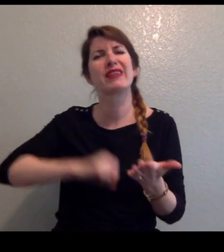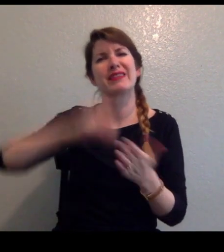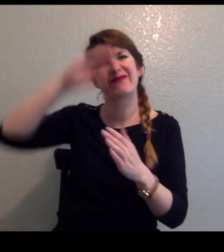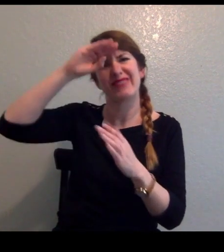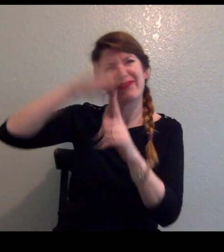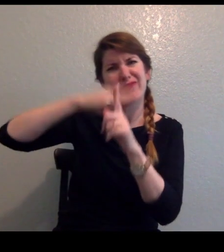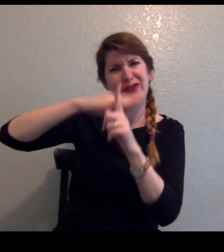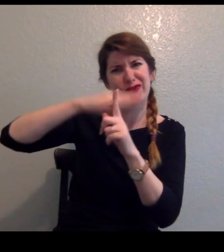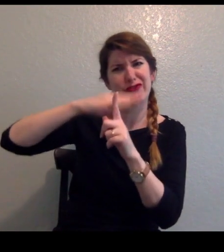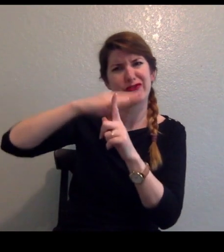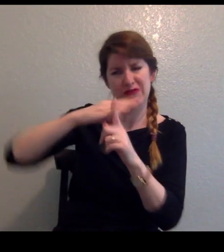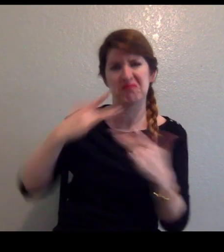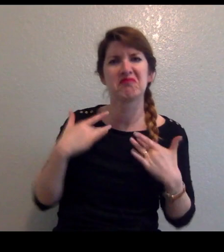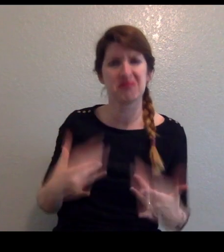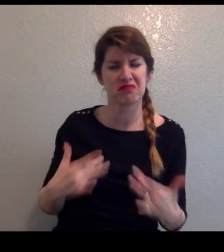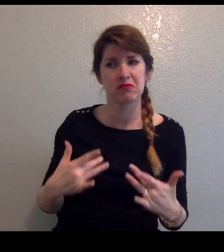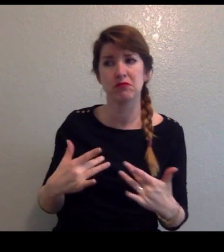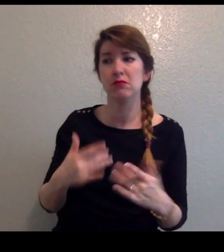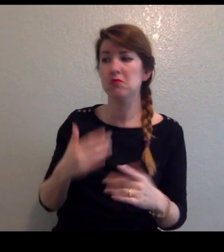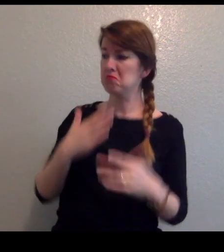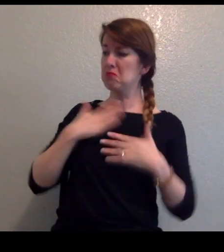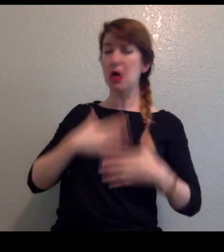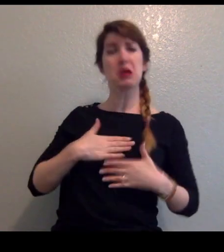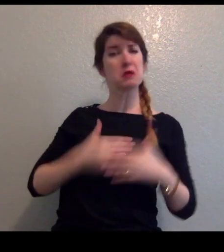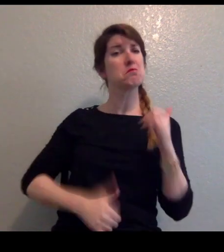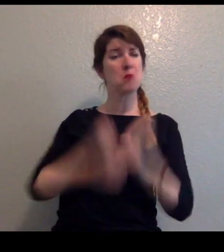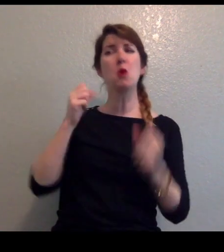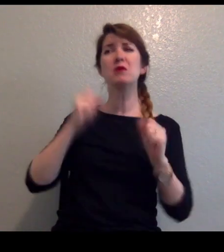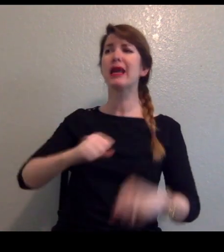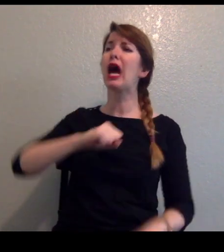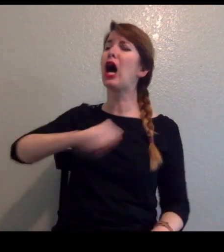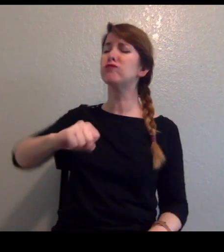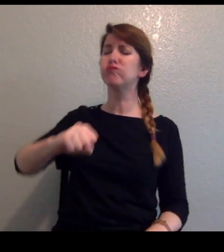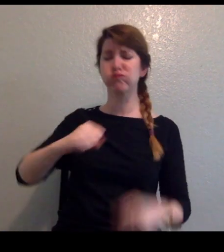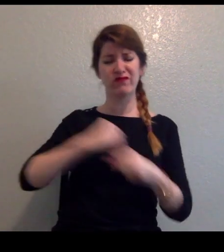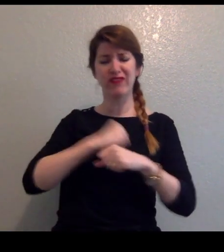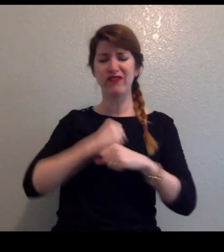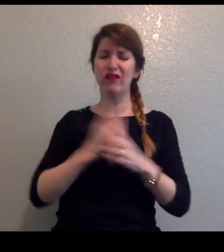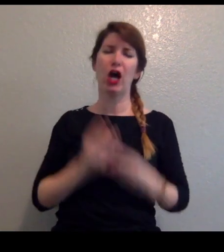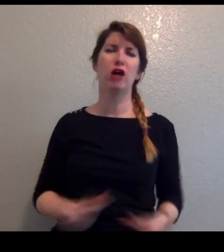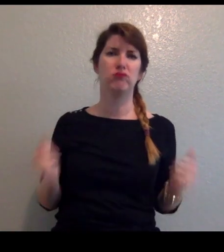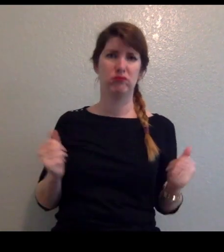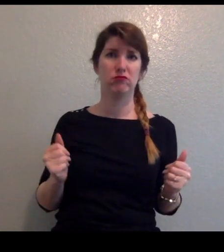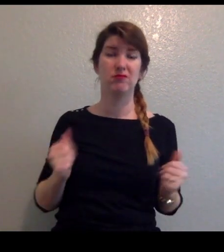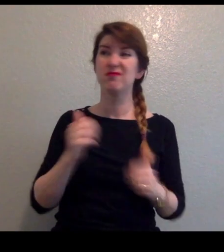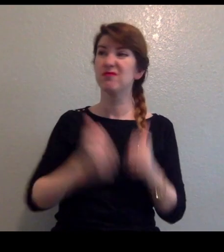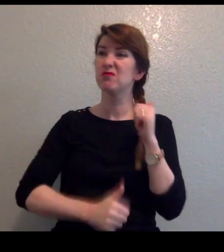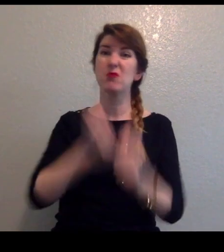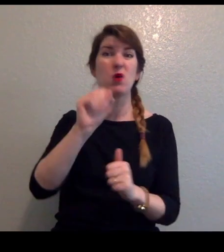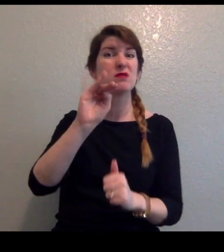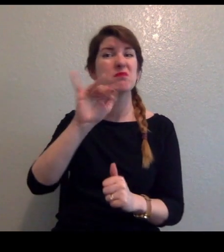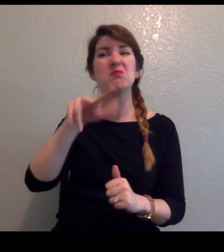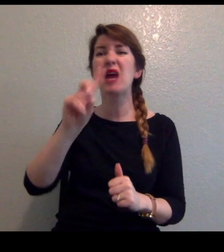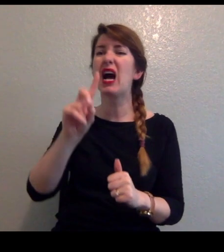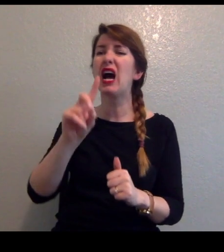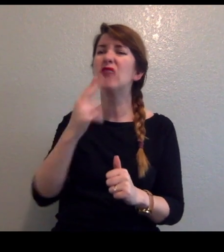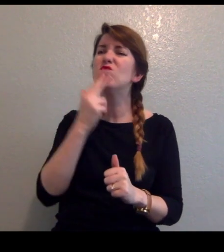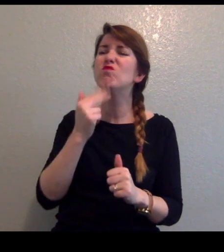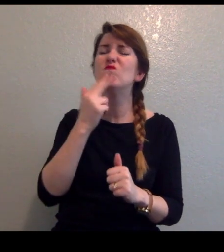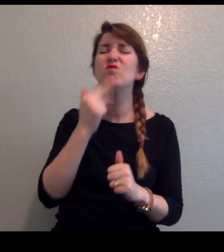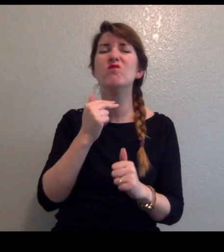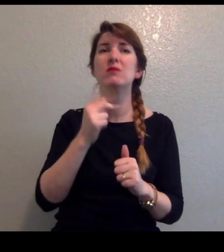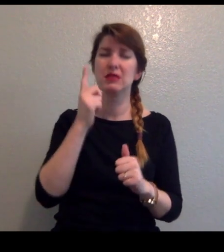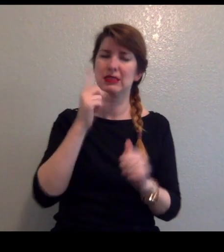COVID-19, on its own. Symptoms are mild for most people, especially kids. But in a body with weakened